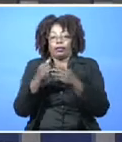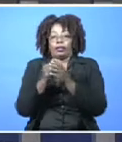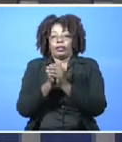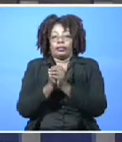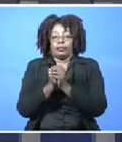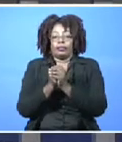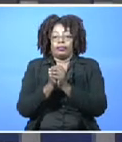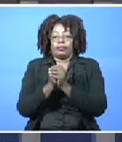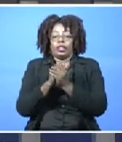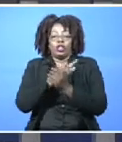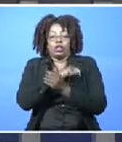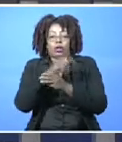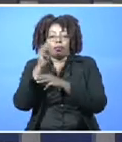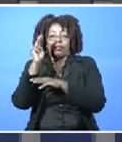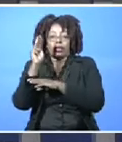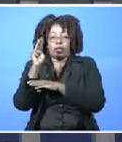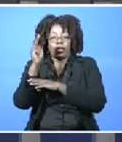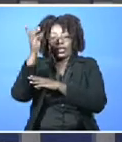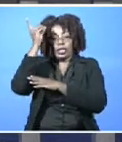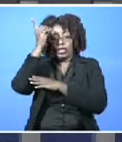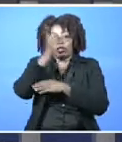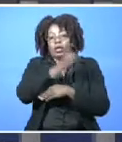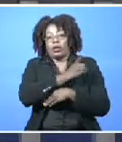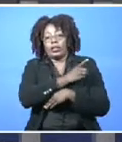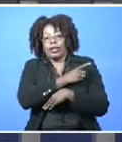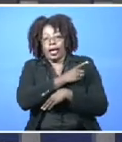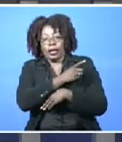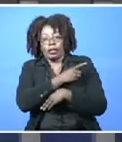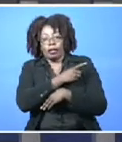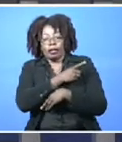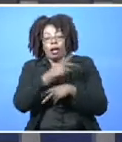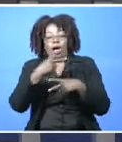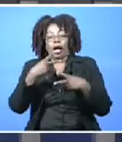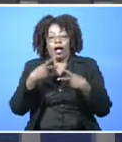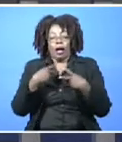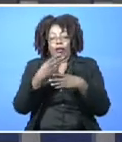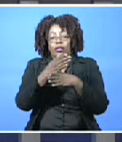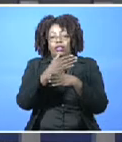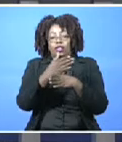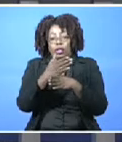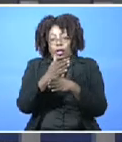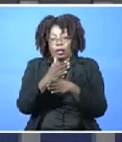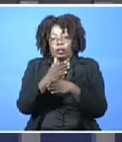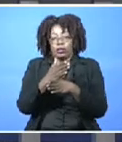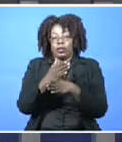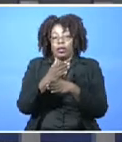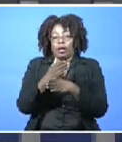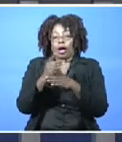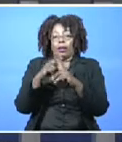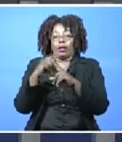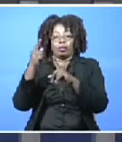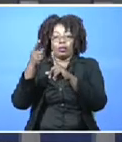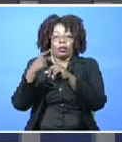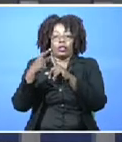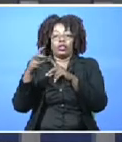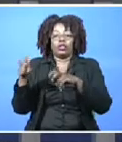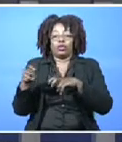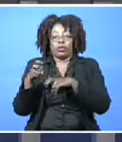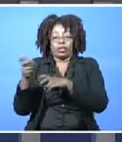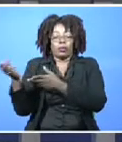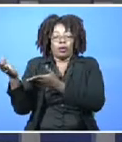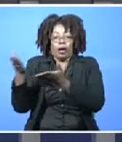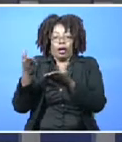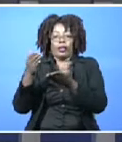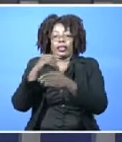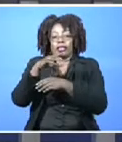Tourism Minister the Honorable Dionisio Diagular has expressed optimism over the trajectory of tourism arrivals